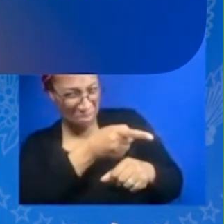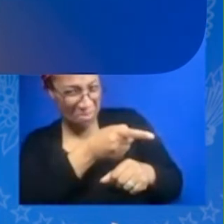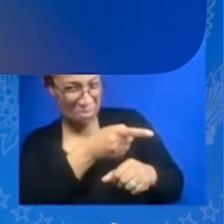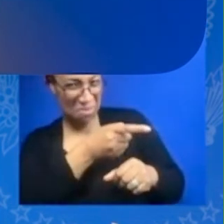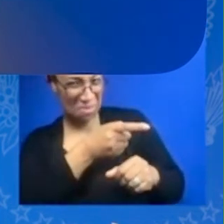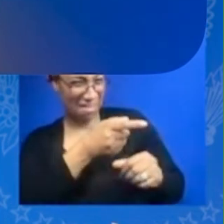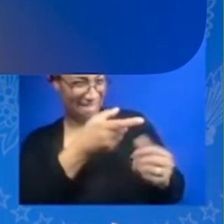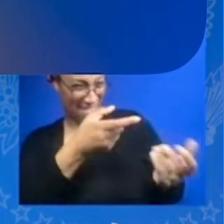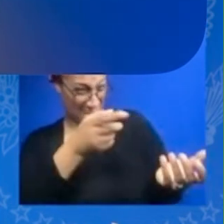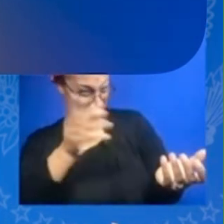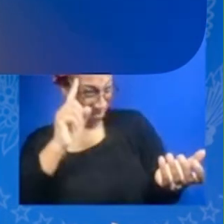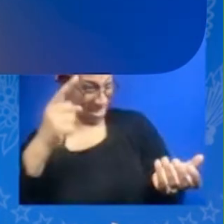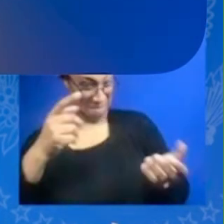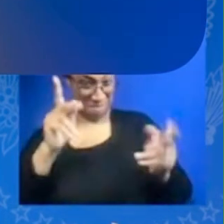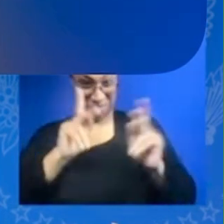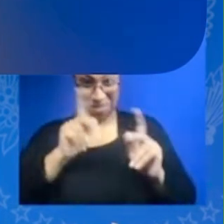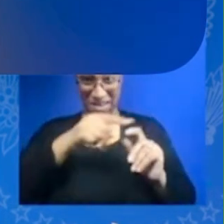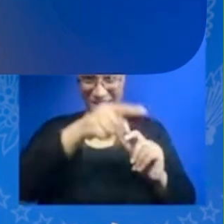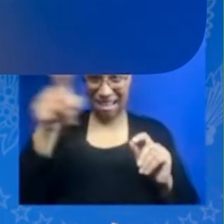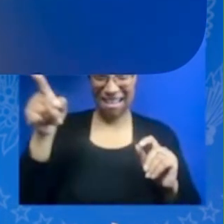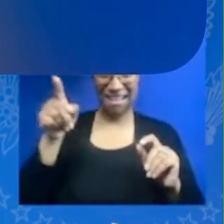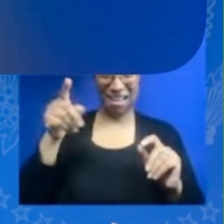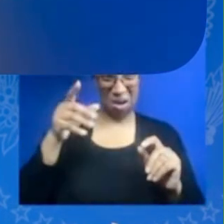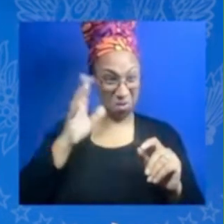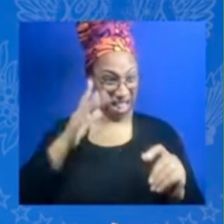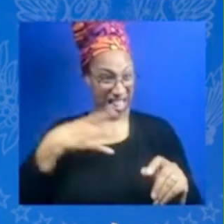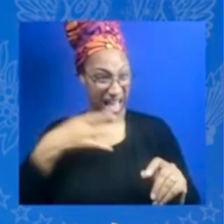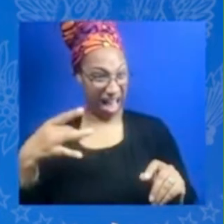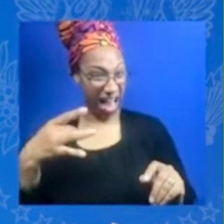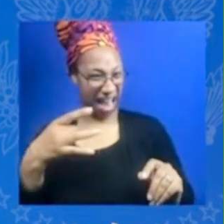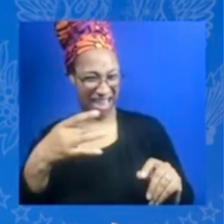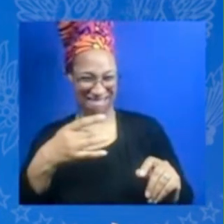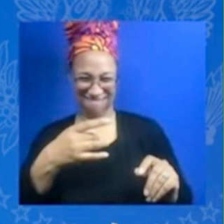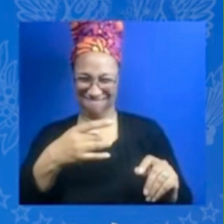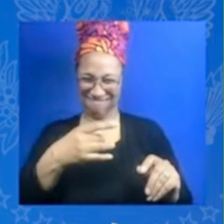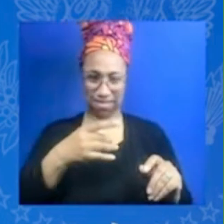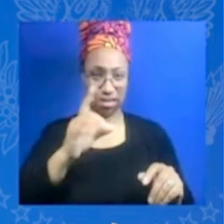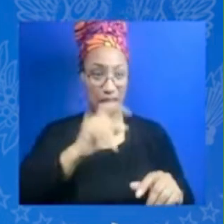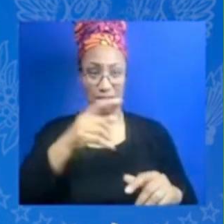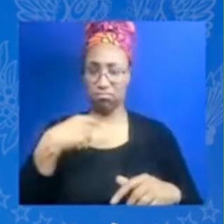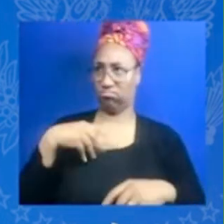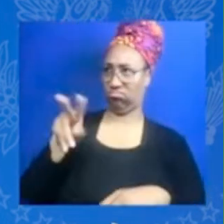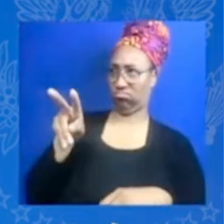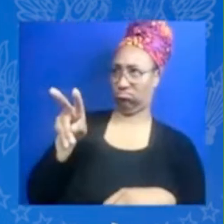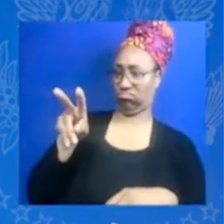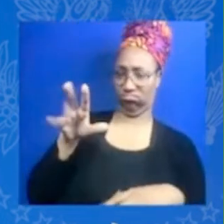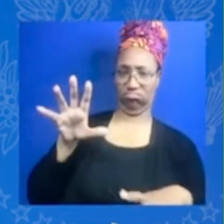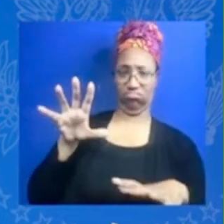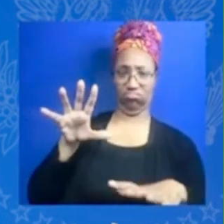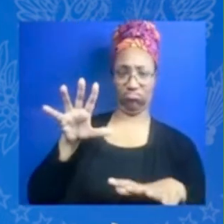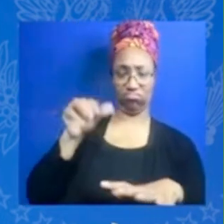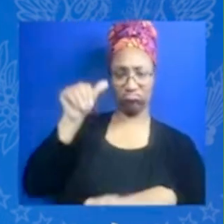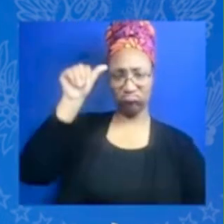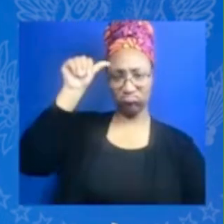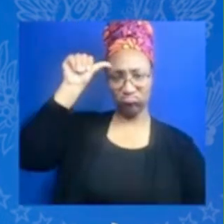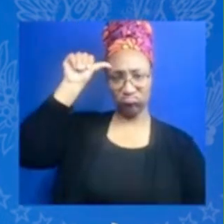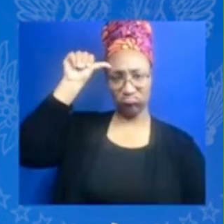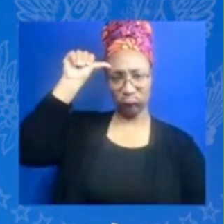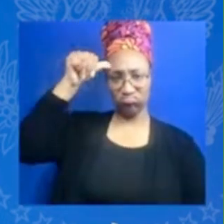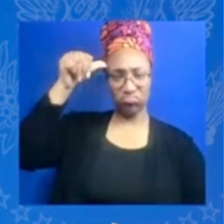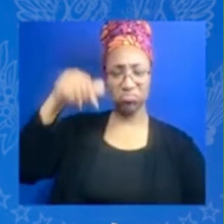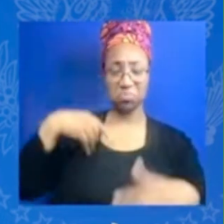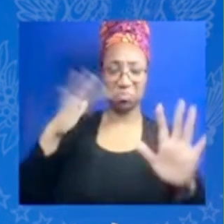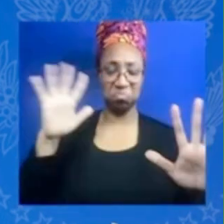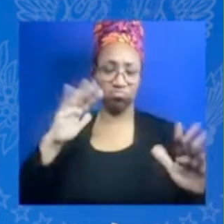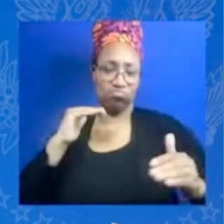with me and I'm gonna give you a chance and so that that was a big obstacle that I had to overcome but it's always for me in the